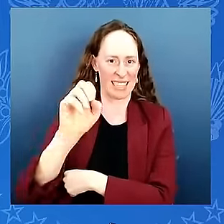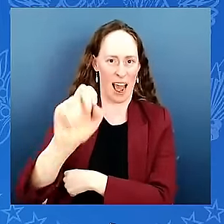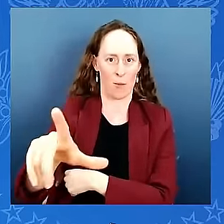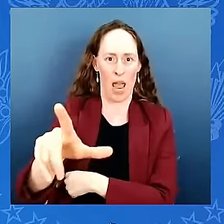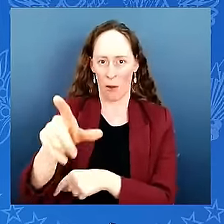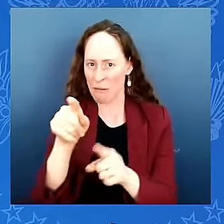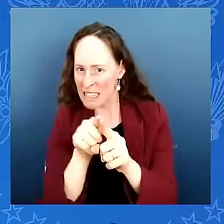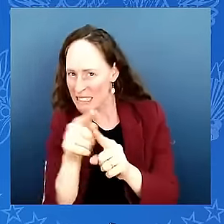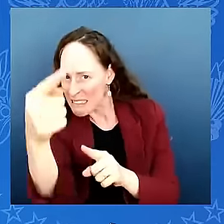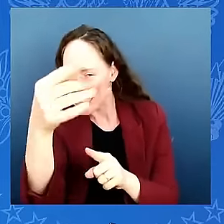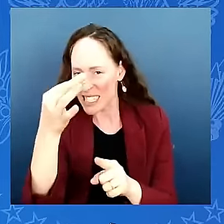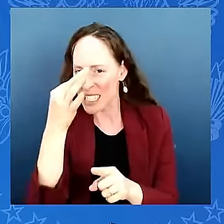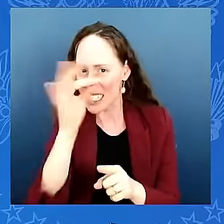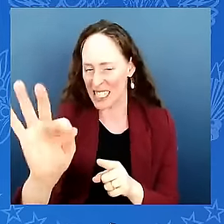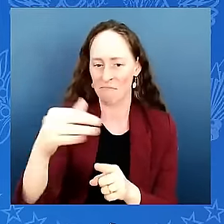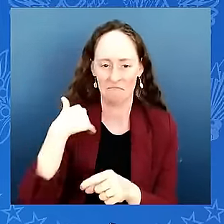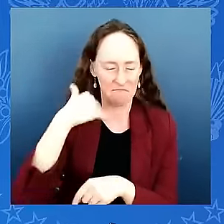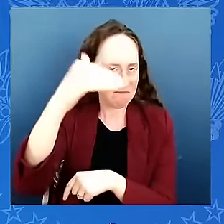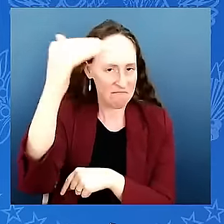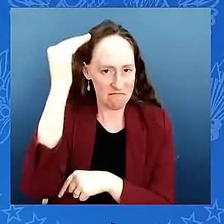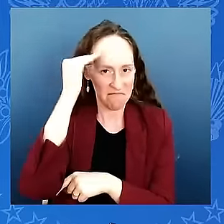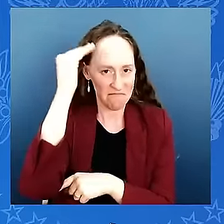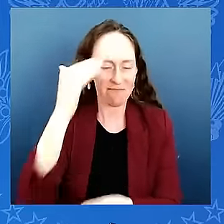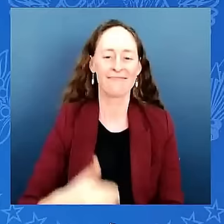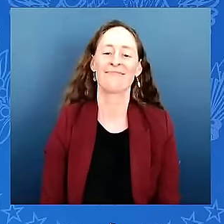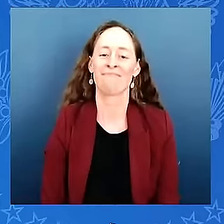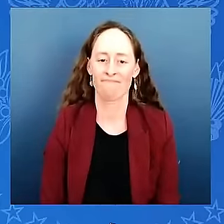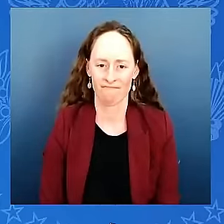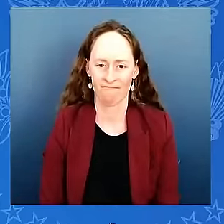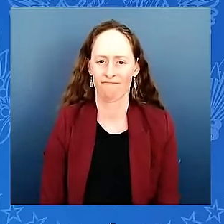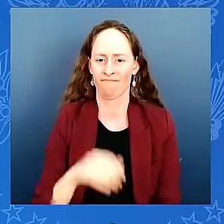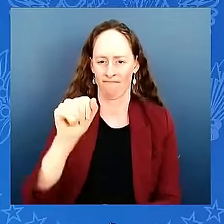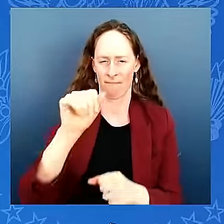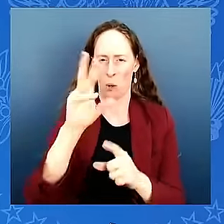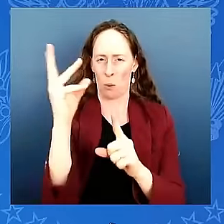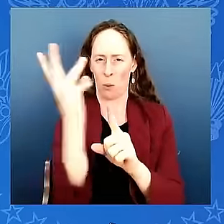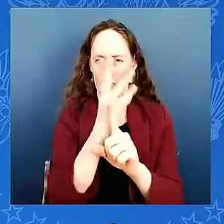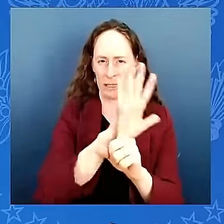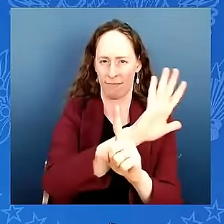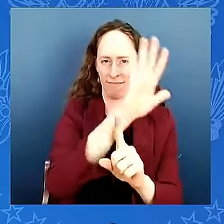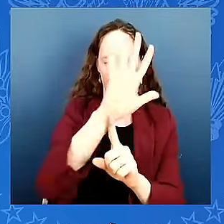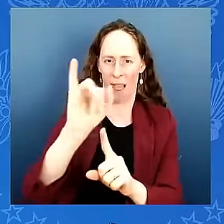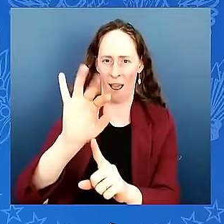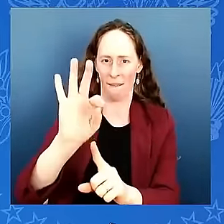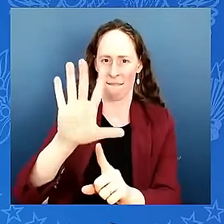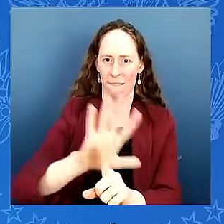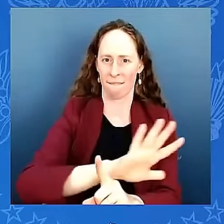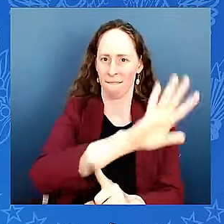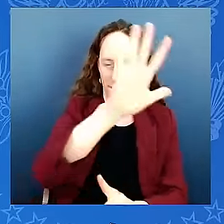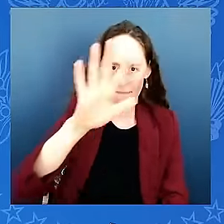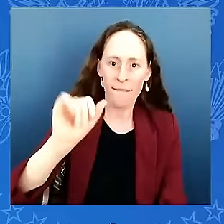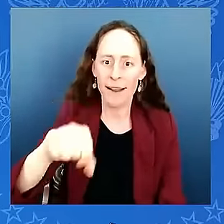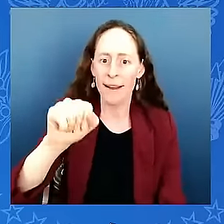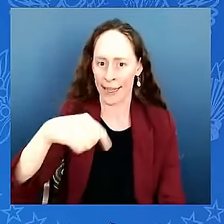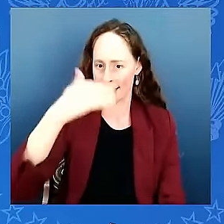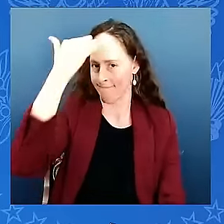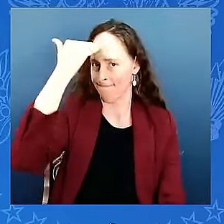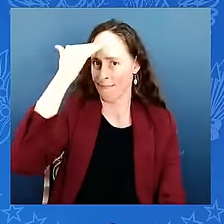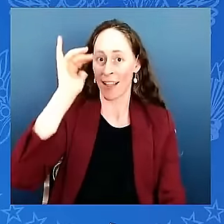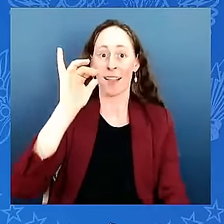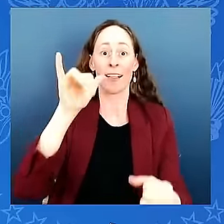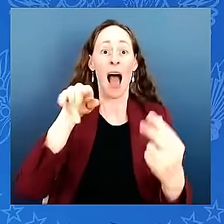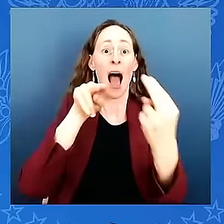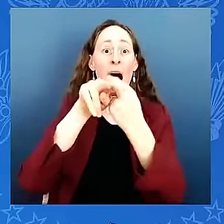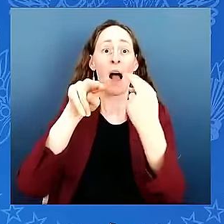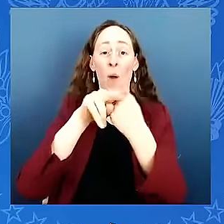west the western part of the city and divided entire communities it's four lanes across and we've been fighting for a long